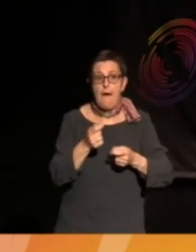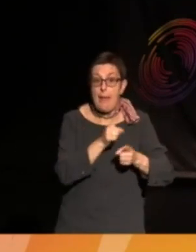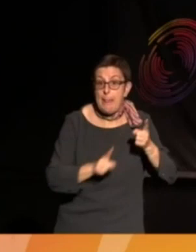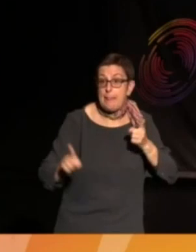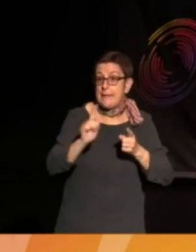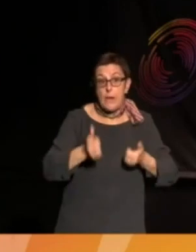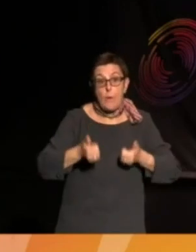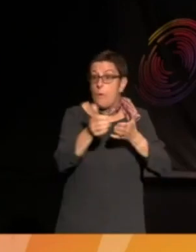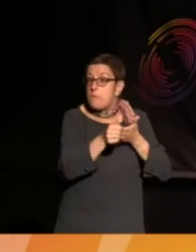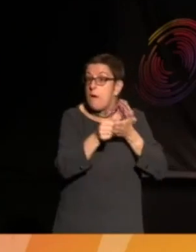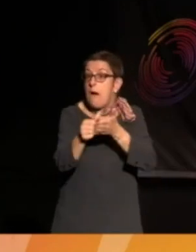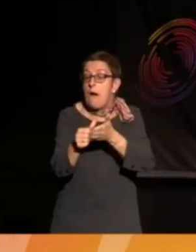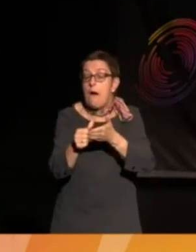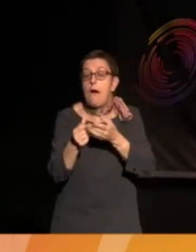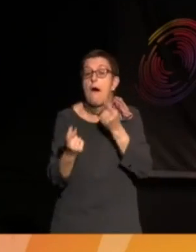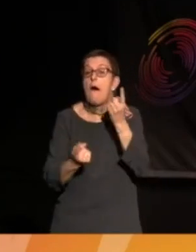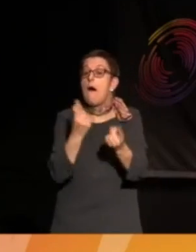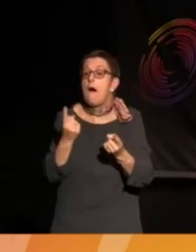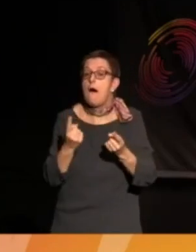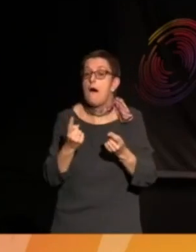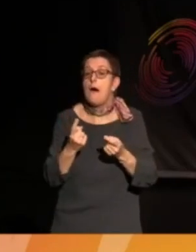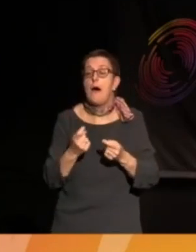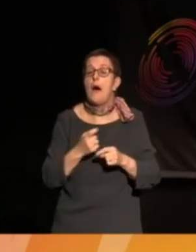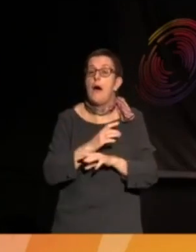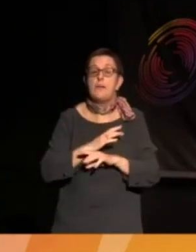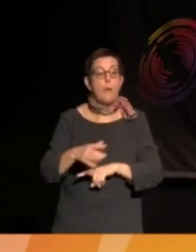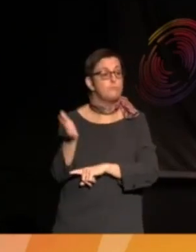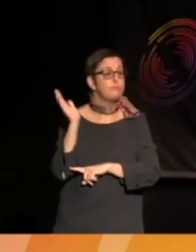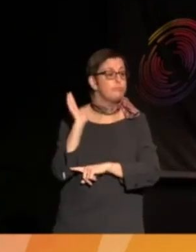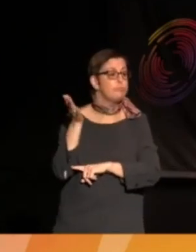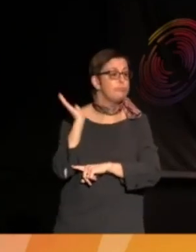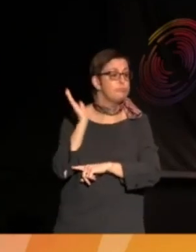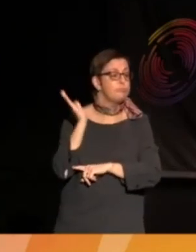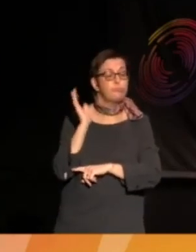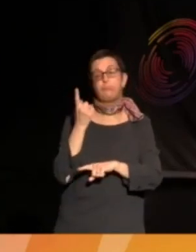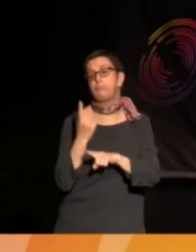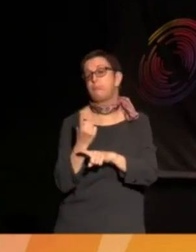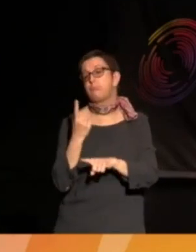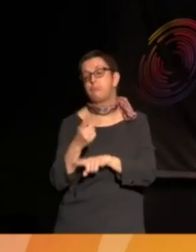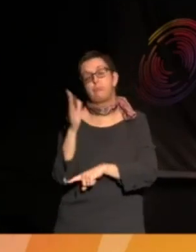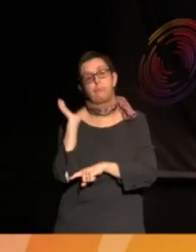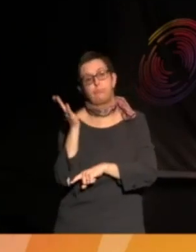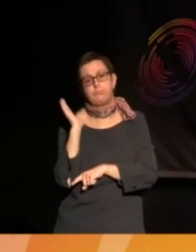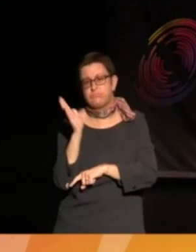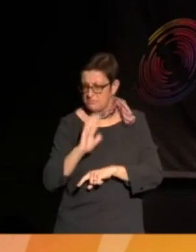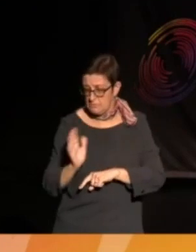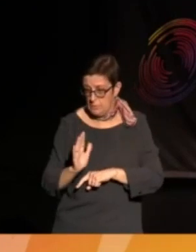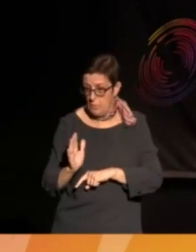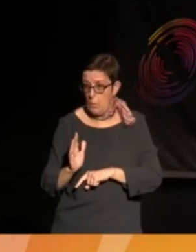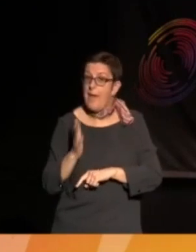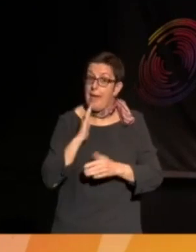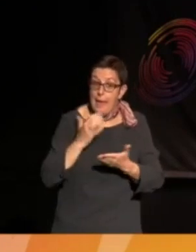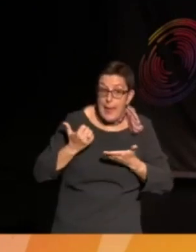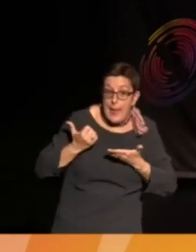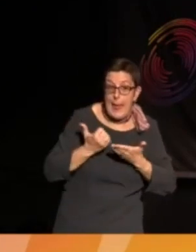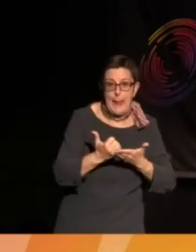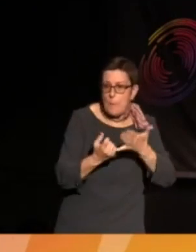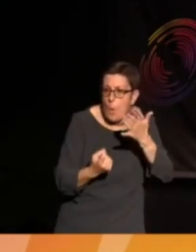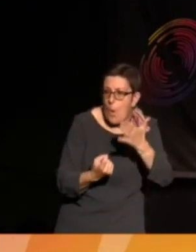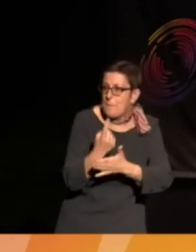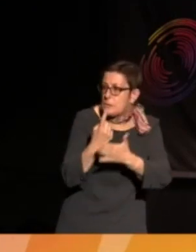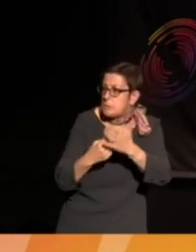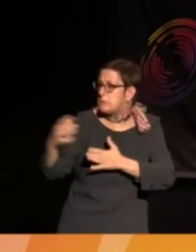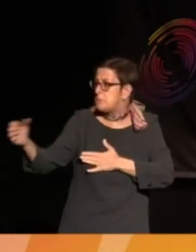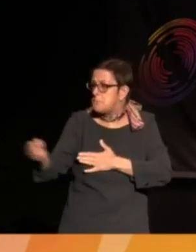day and age don't just talk at people and, you know, make pronouncements. And actually, they open doors and give platforms for other